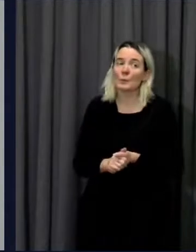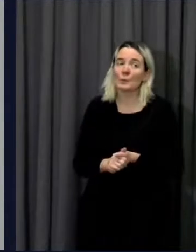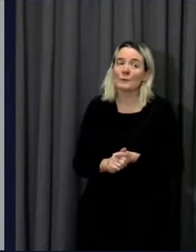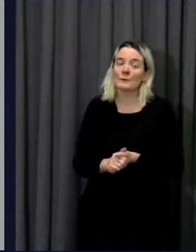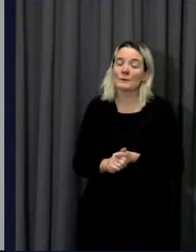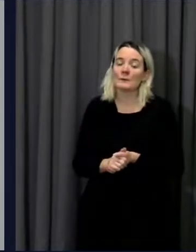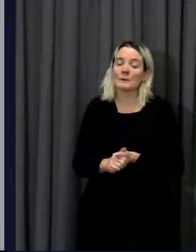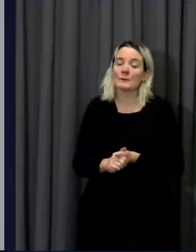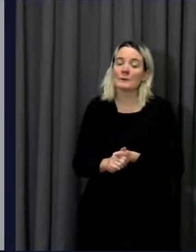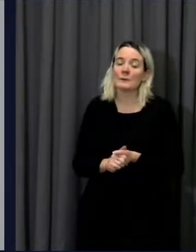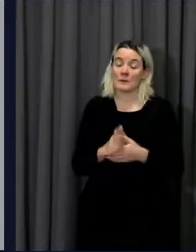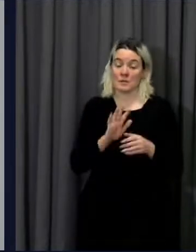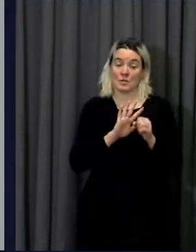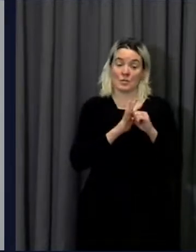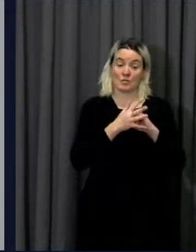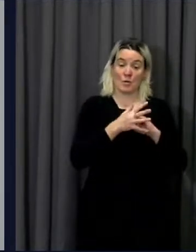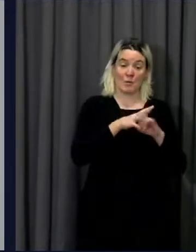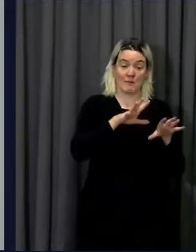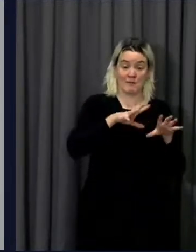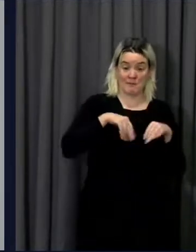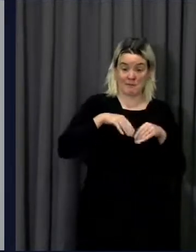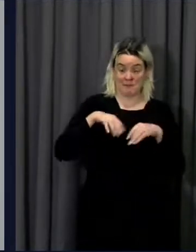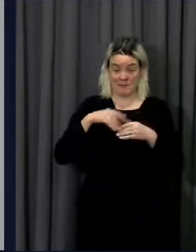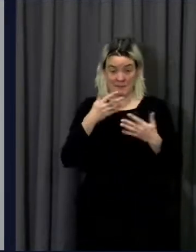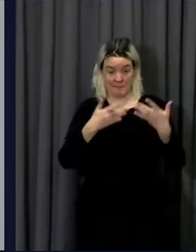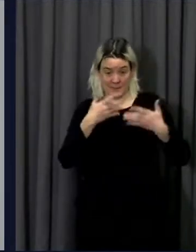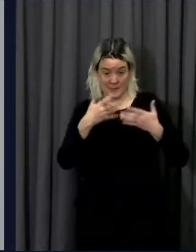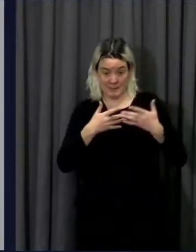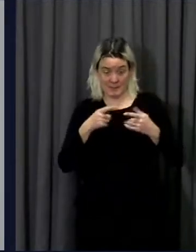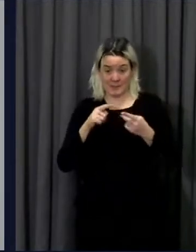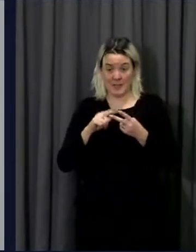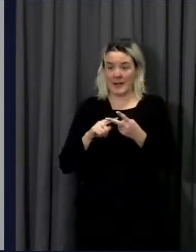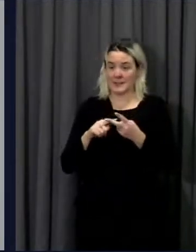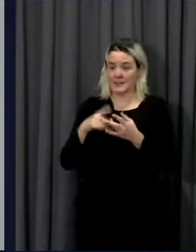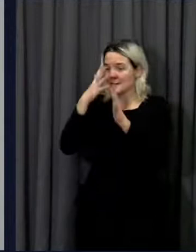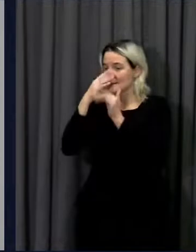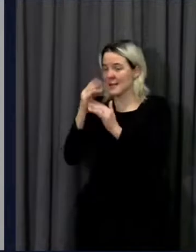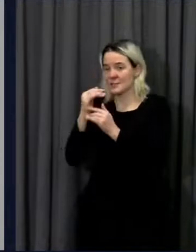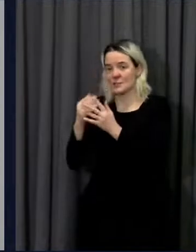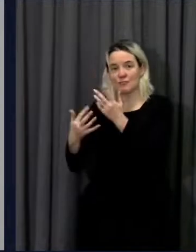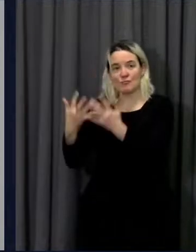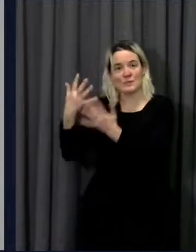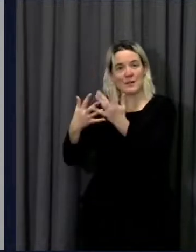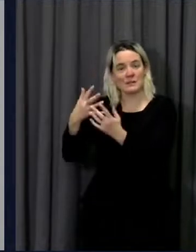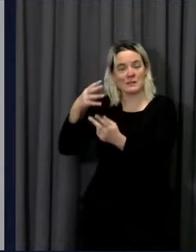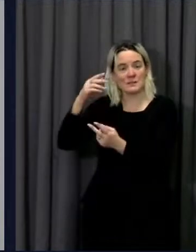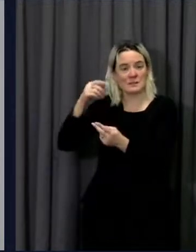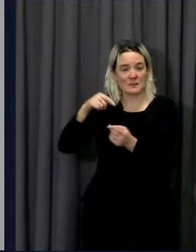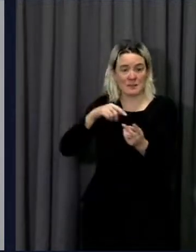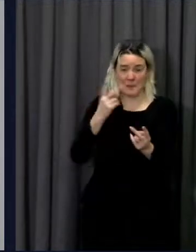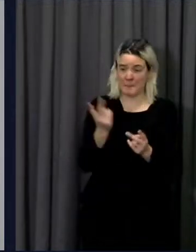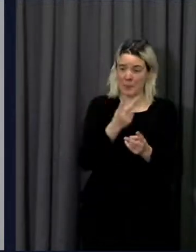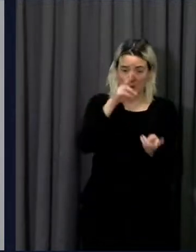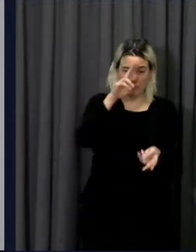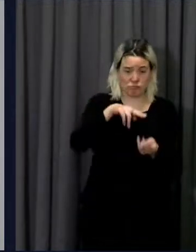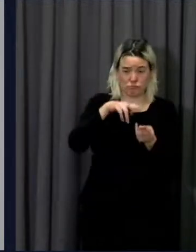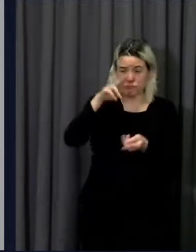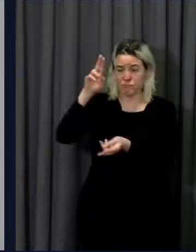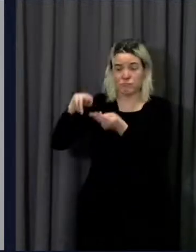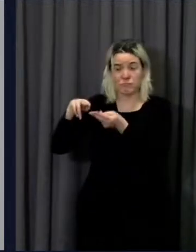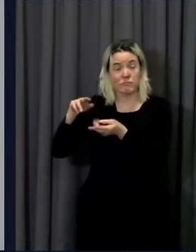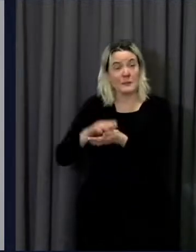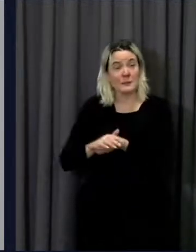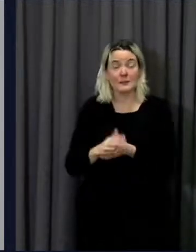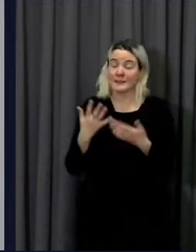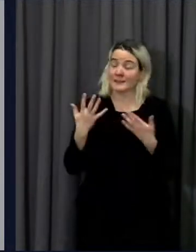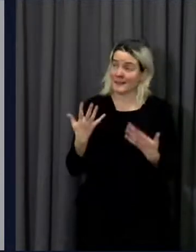infection rates and testing positivity rates continuing to fall to levels way below the winter peak, Do you think there is